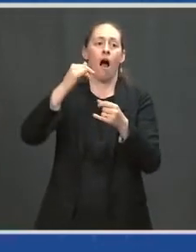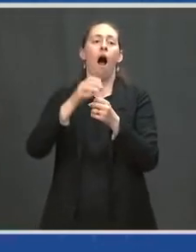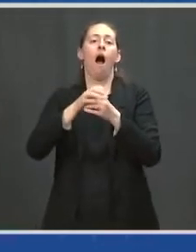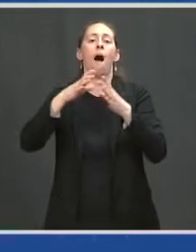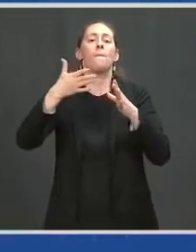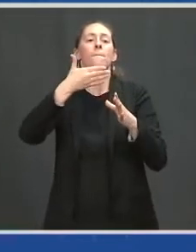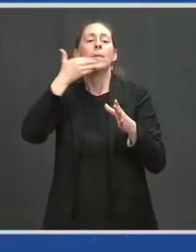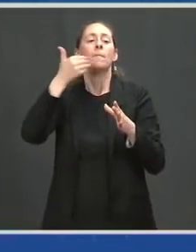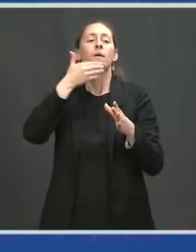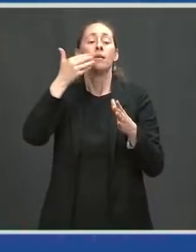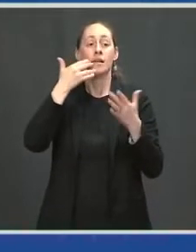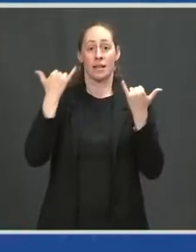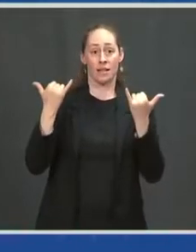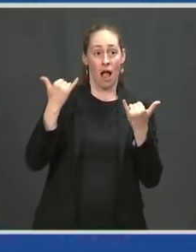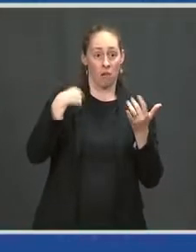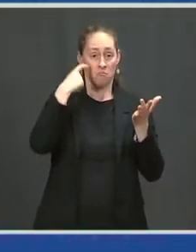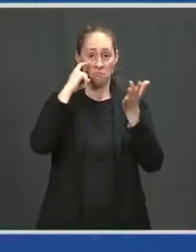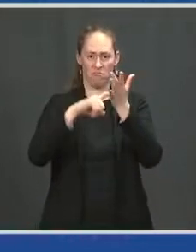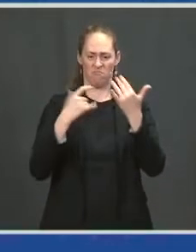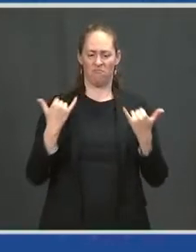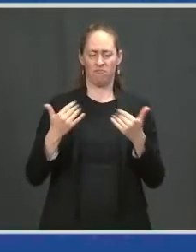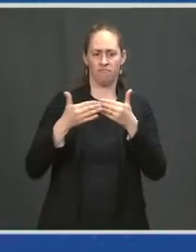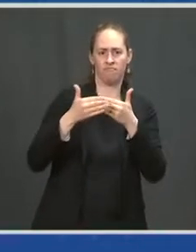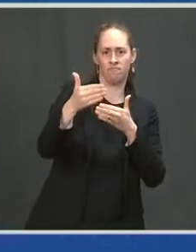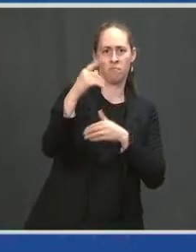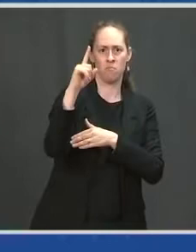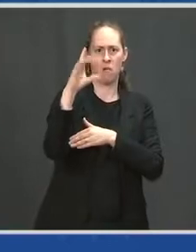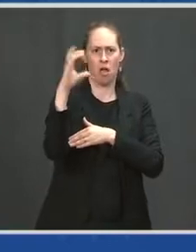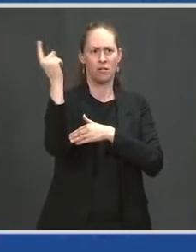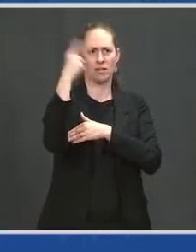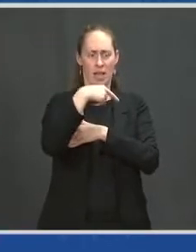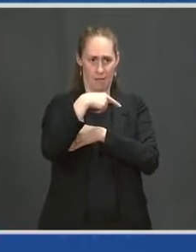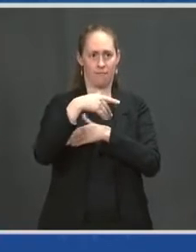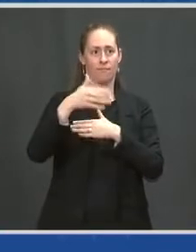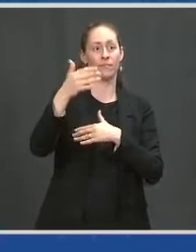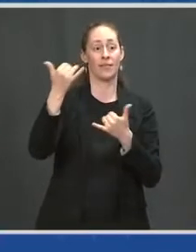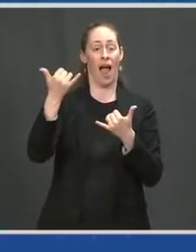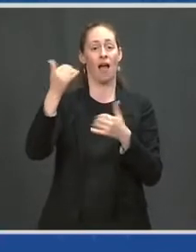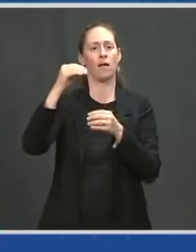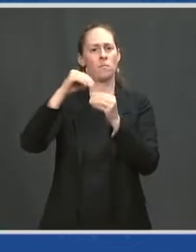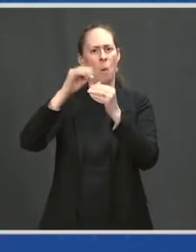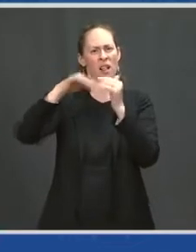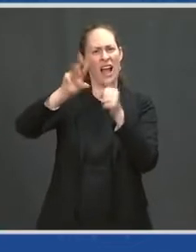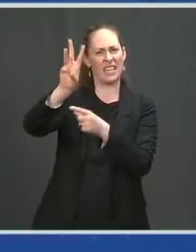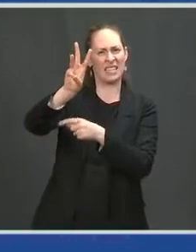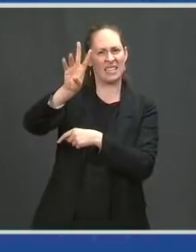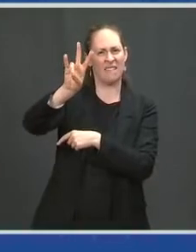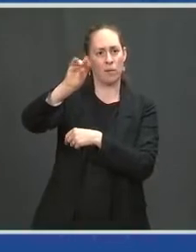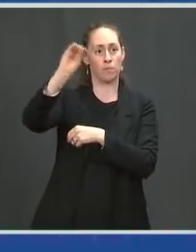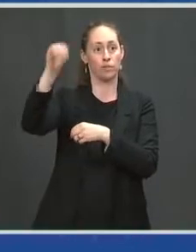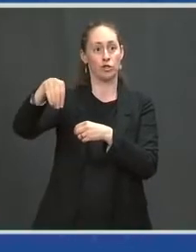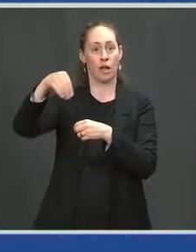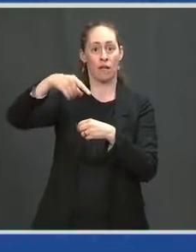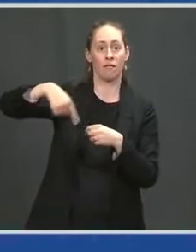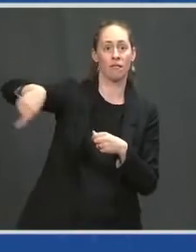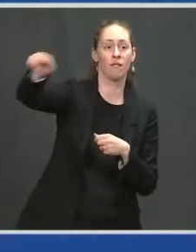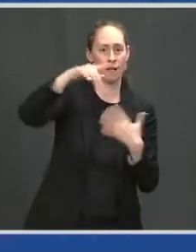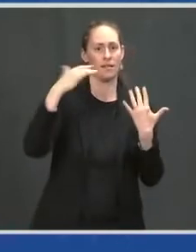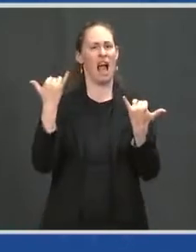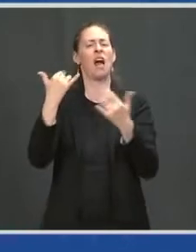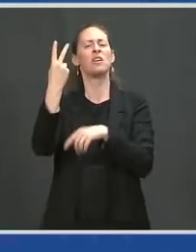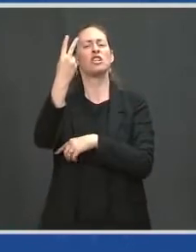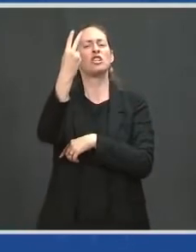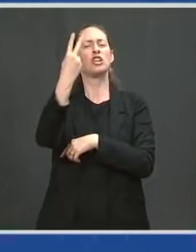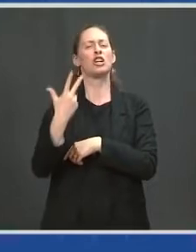100 days, more than 67 percent, two-thirds of our seniors are now fully